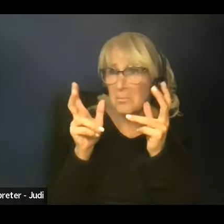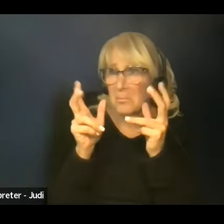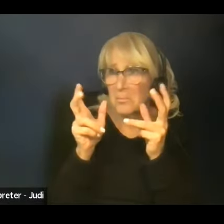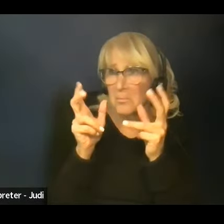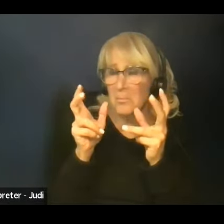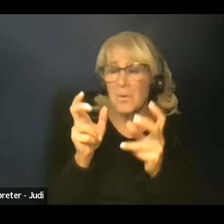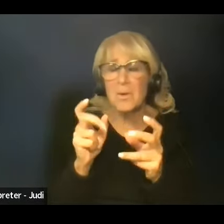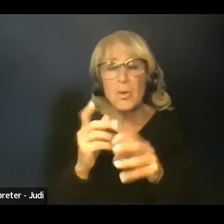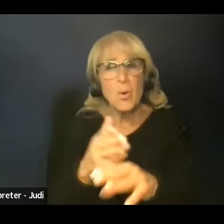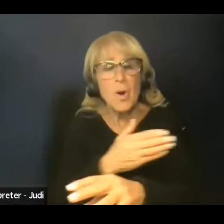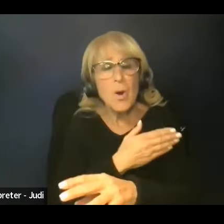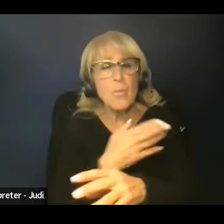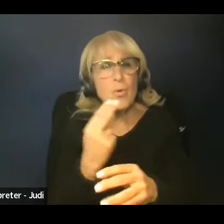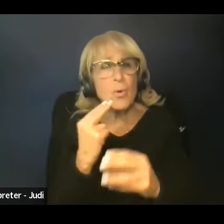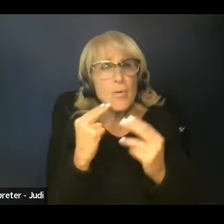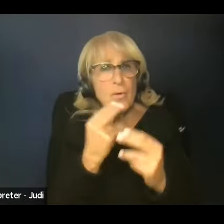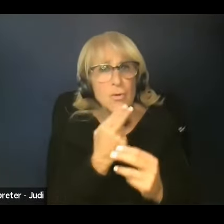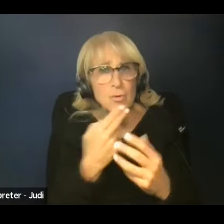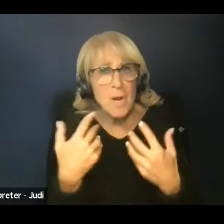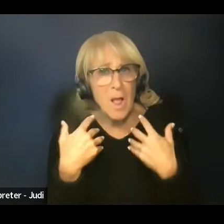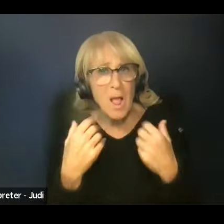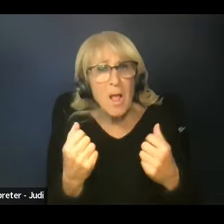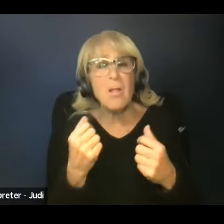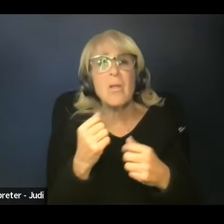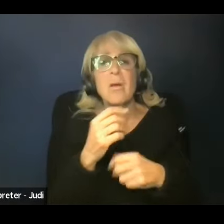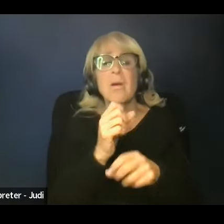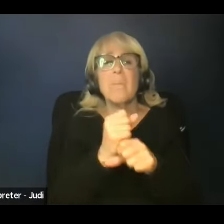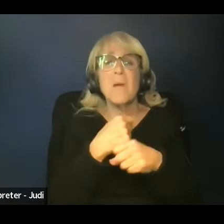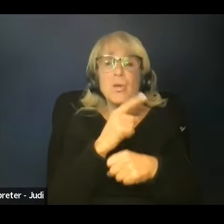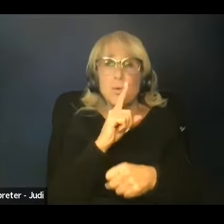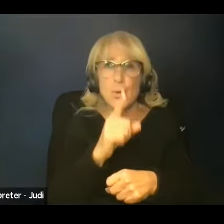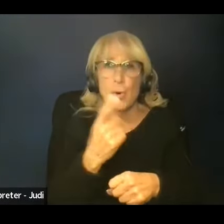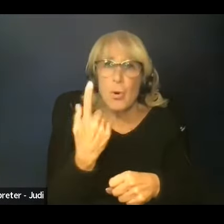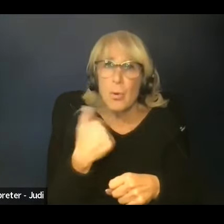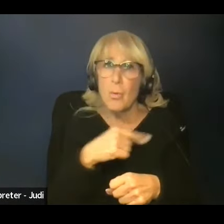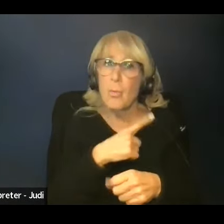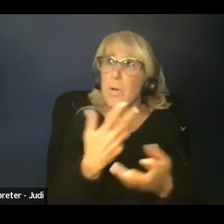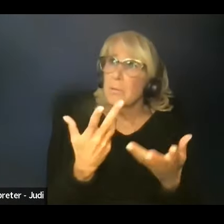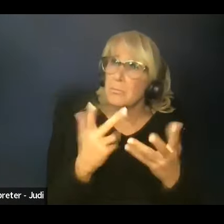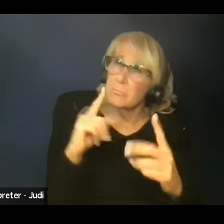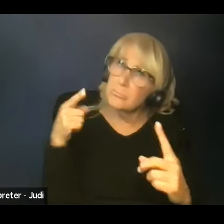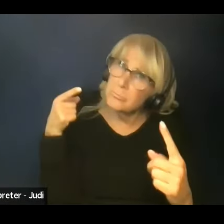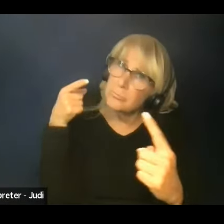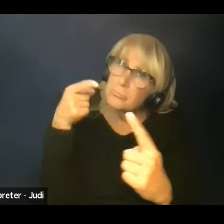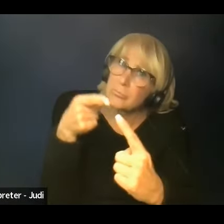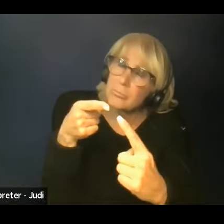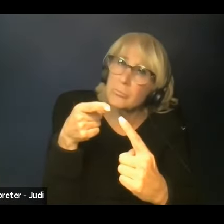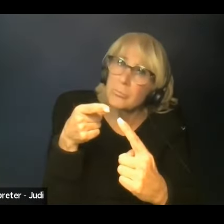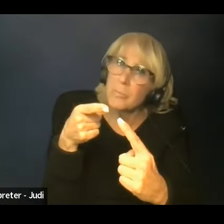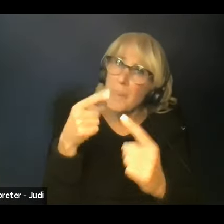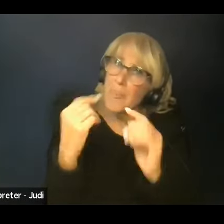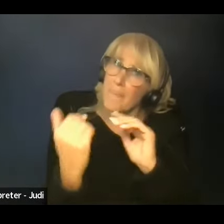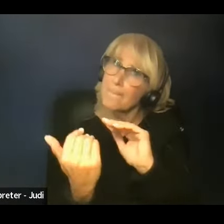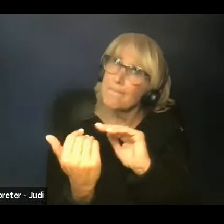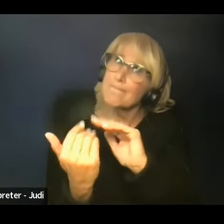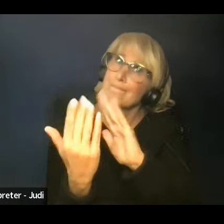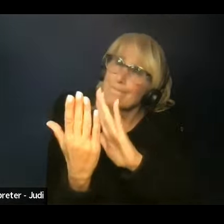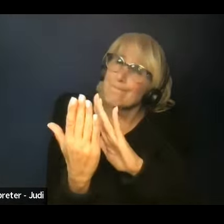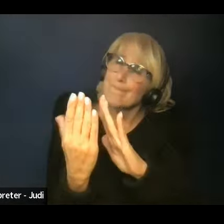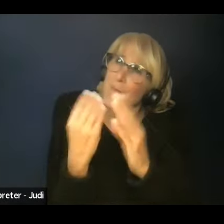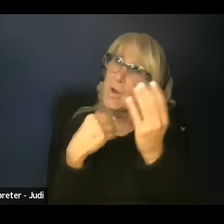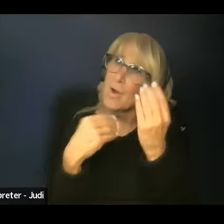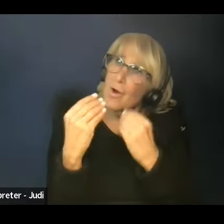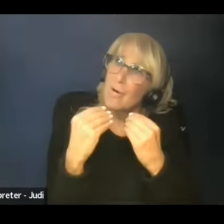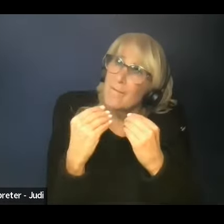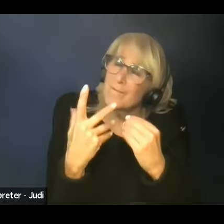nutrition and health and make sure that we go towards, you know, facing that foot insecurity that